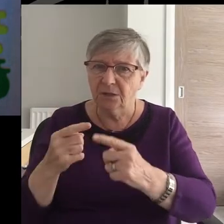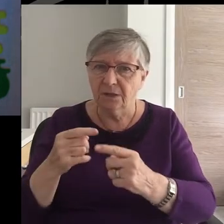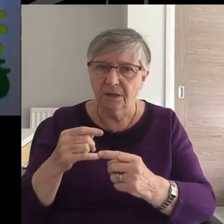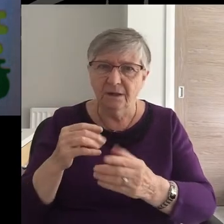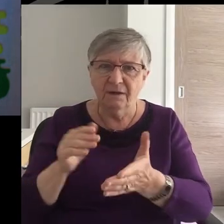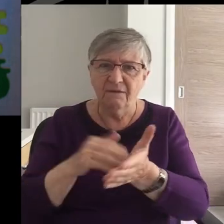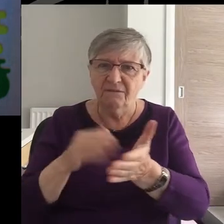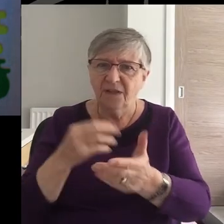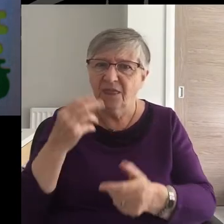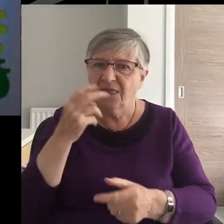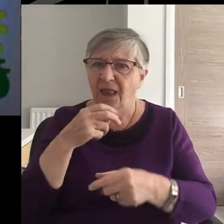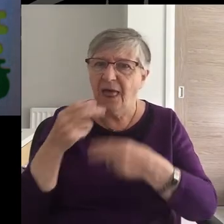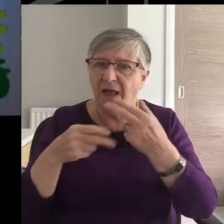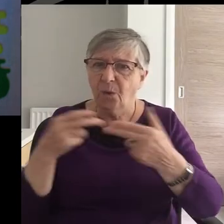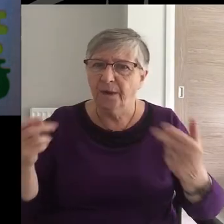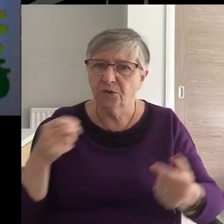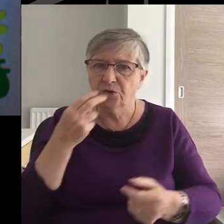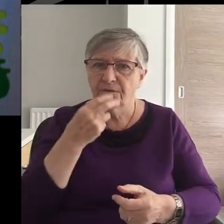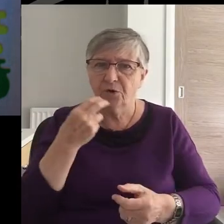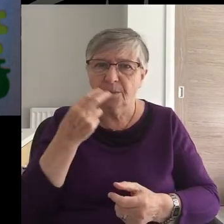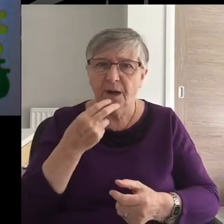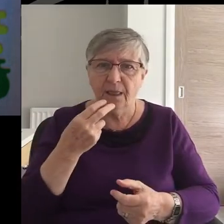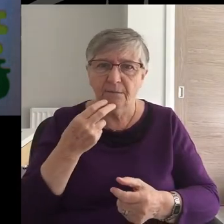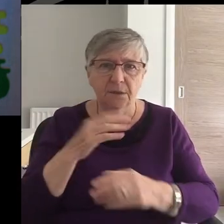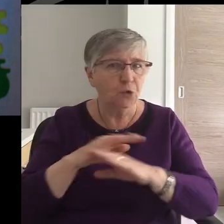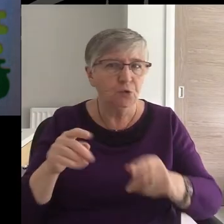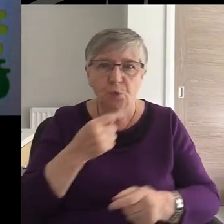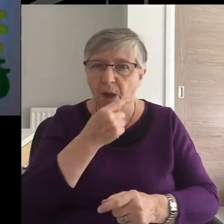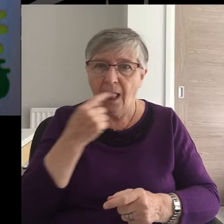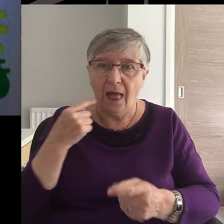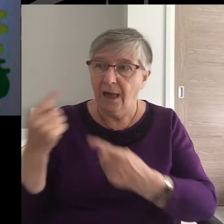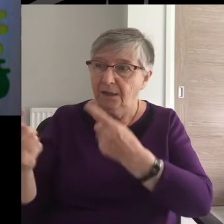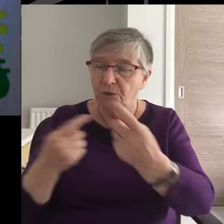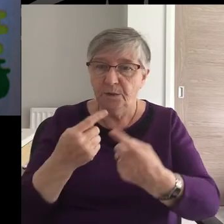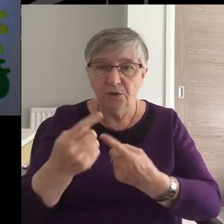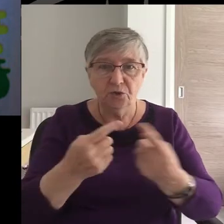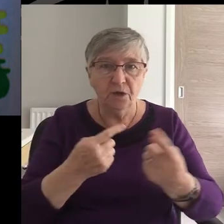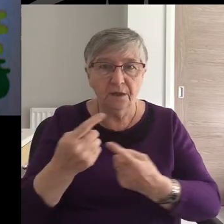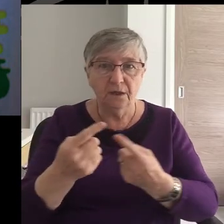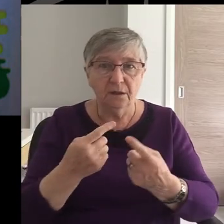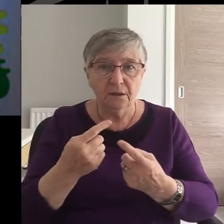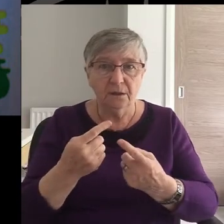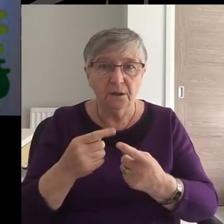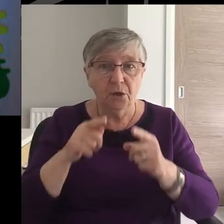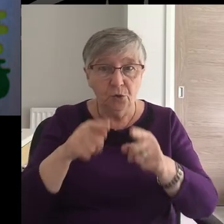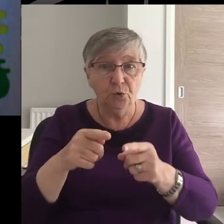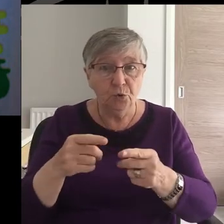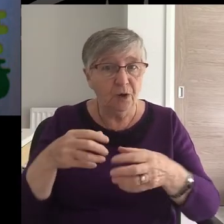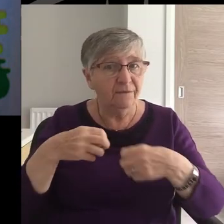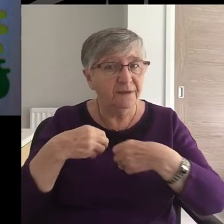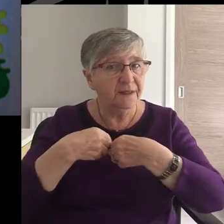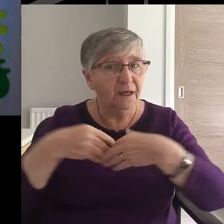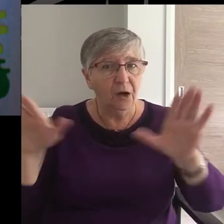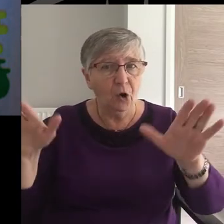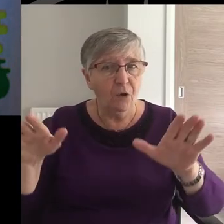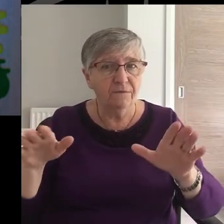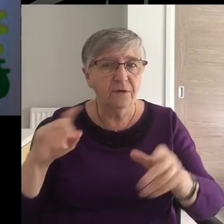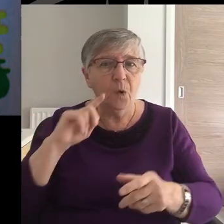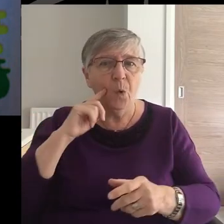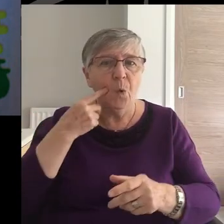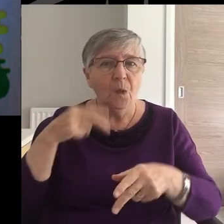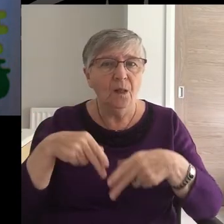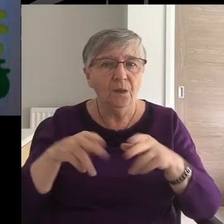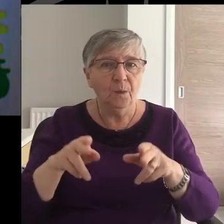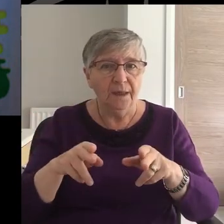and filthy language from your lips. Don't lie to each other, since you have taken off your old